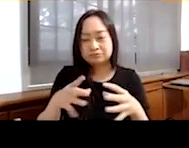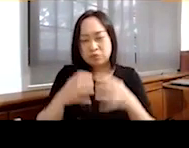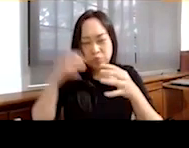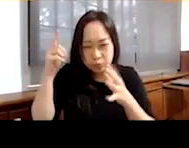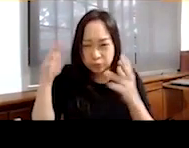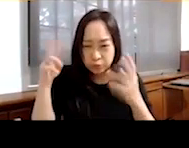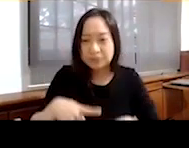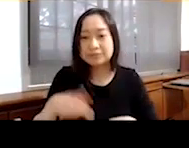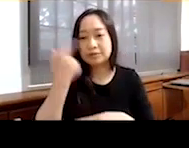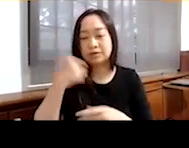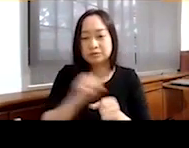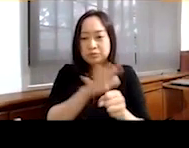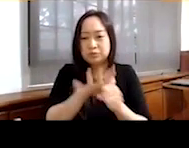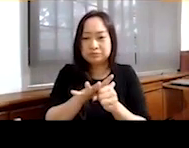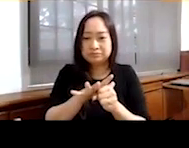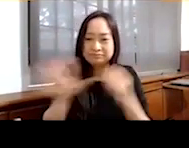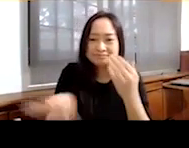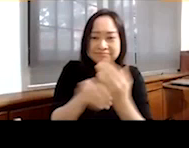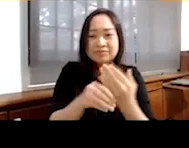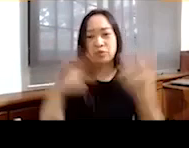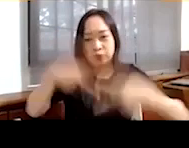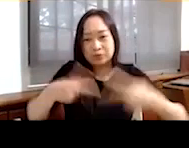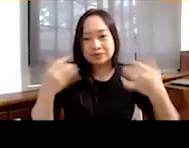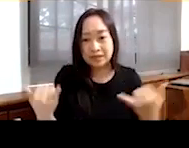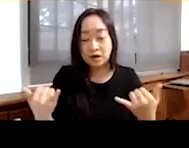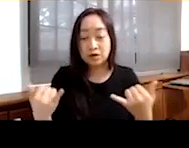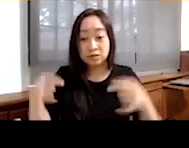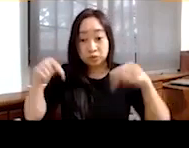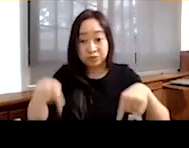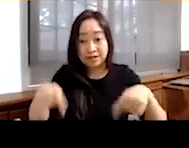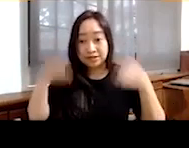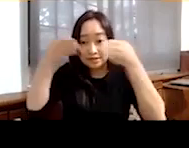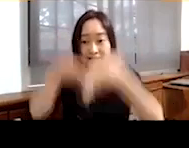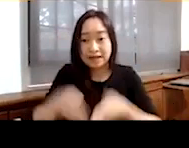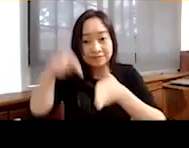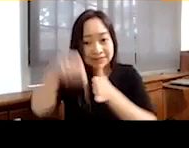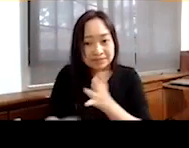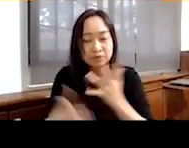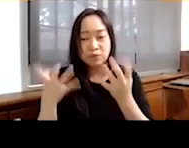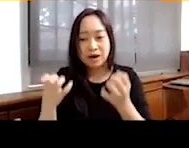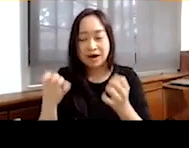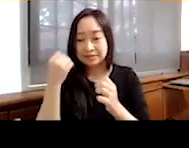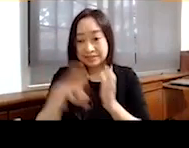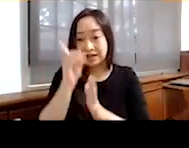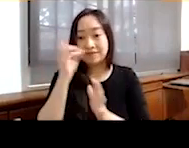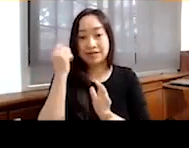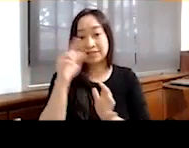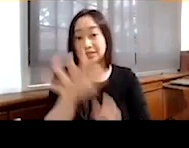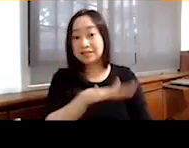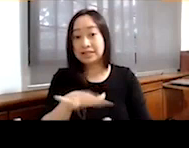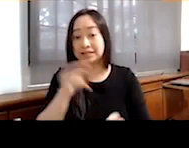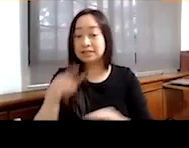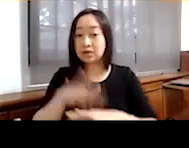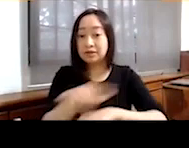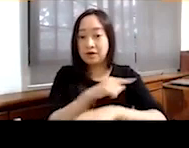the rapid spread of the COVID-19 pandemic. Today, we dive deeper to discover and understand the needs on the ground and how World